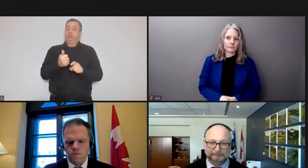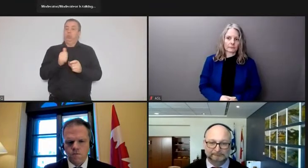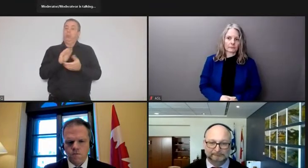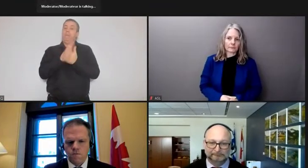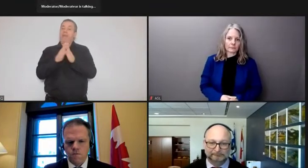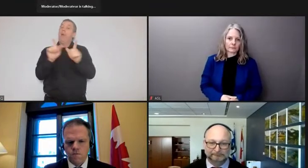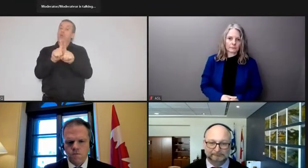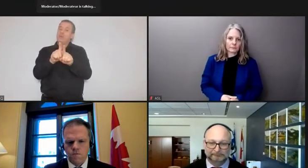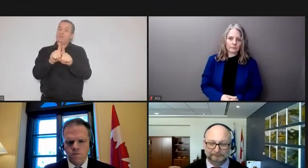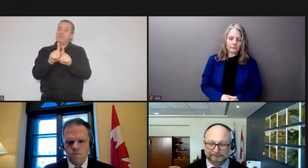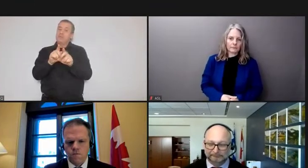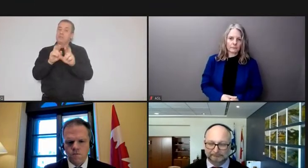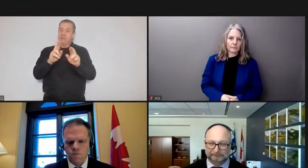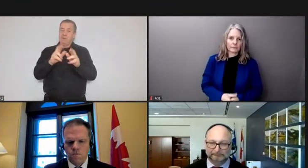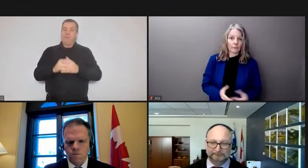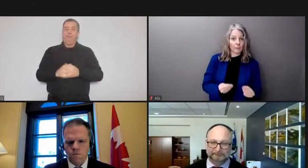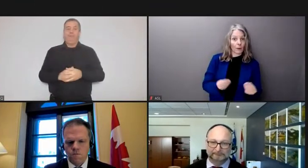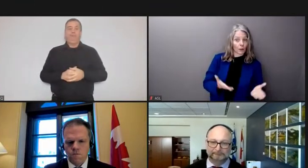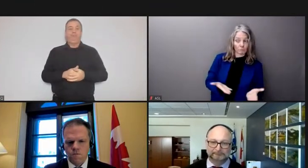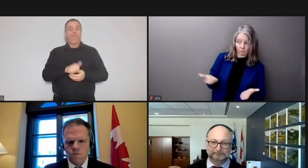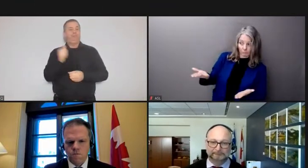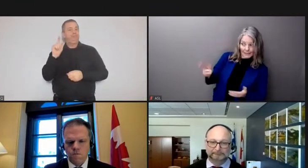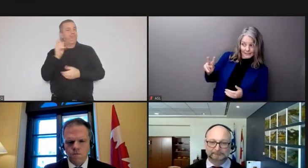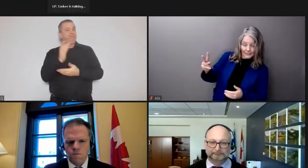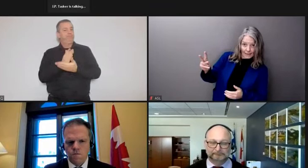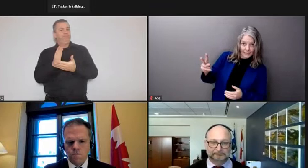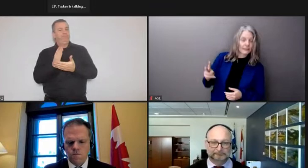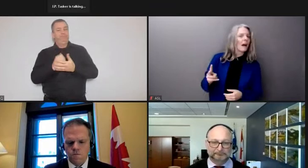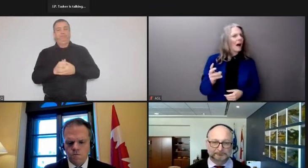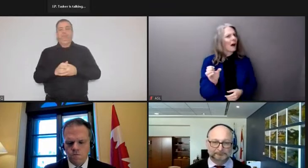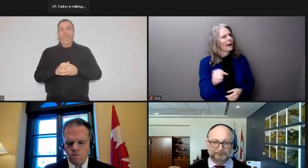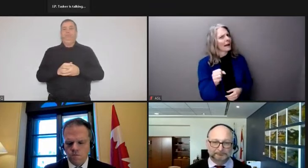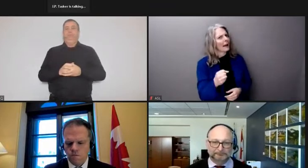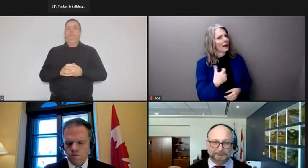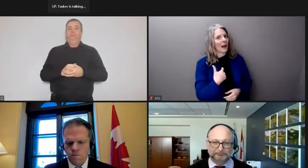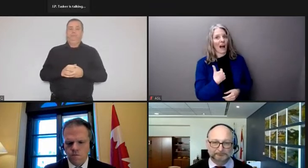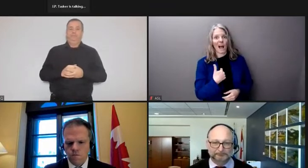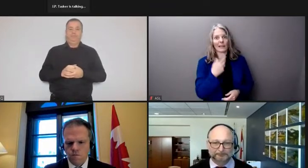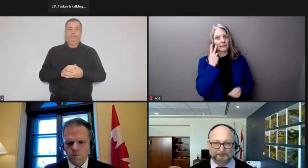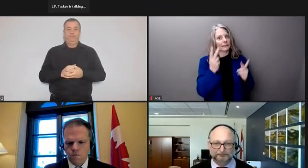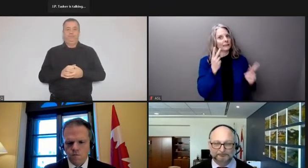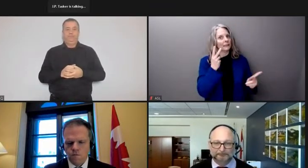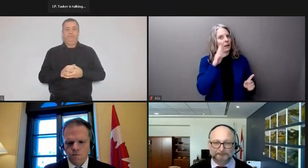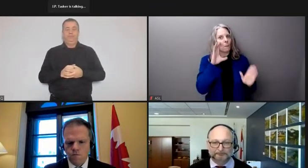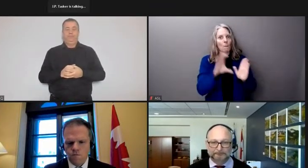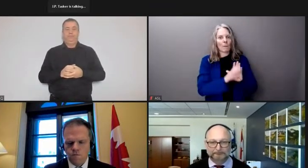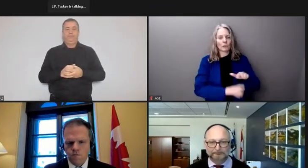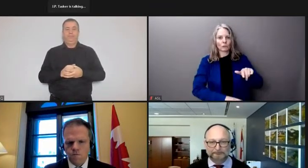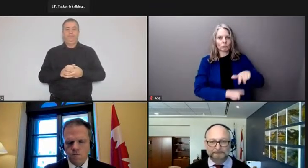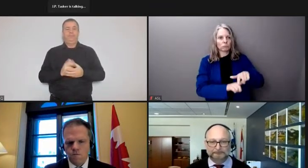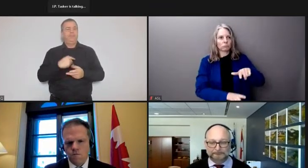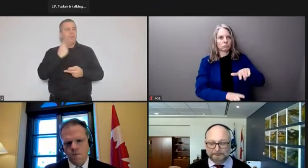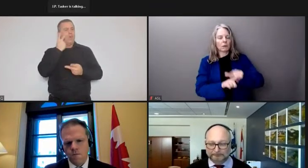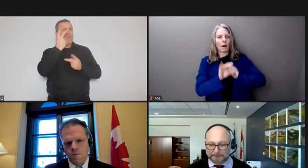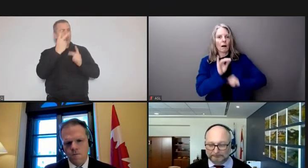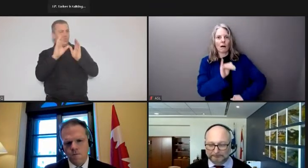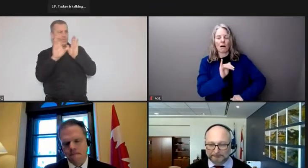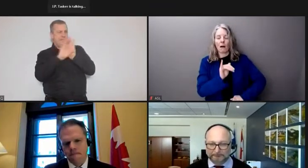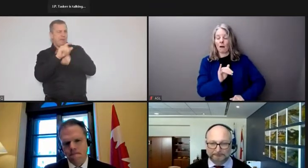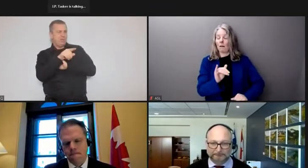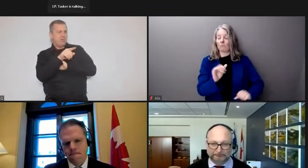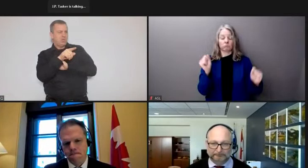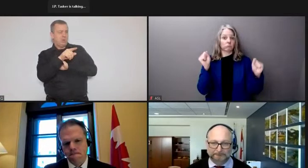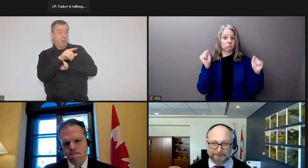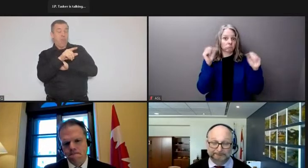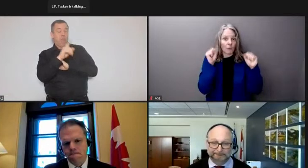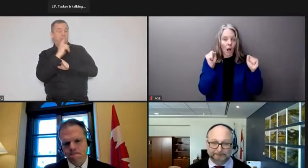Follow-up? Yeah, mean we're seeing really extraordinary images play out on our TV screens I think it's it's a bit of a shock to all of